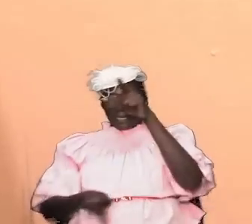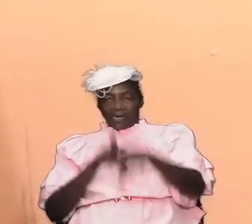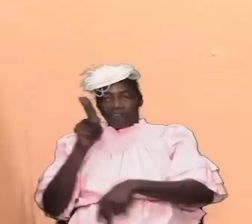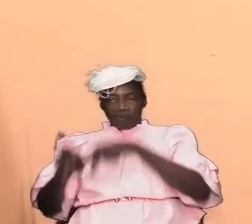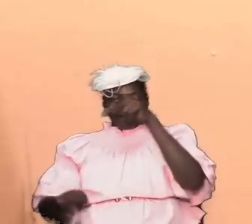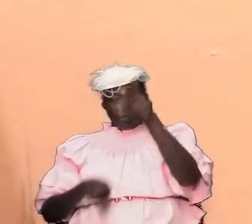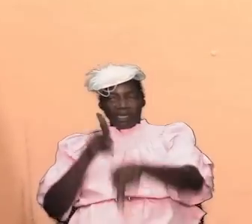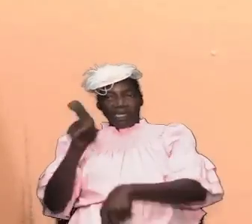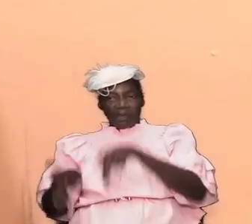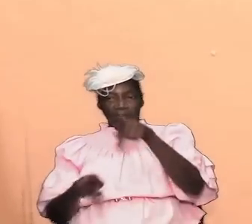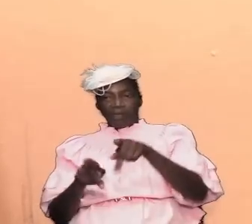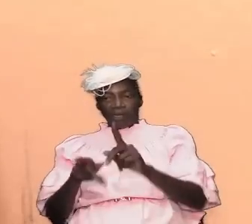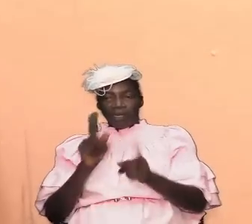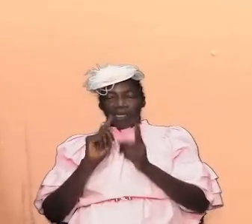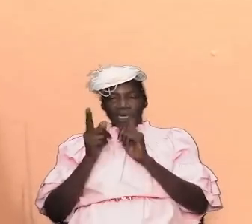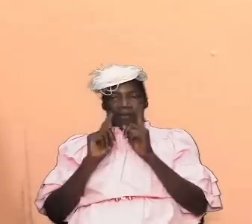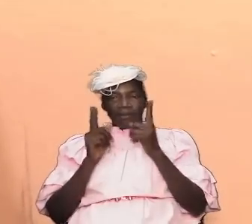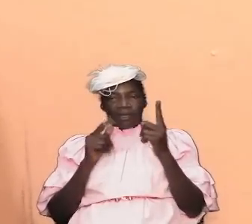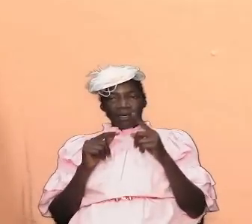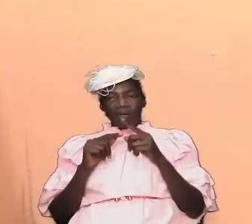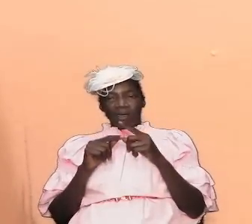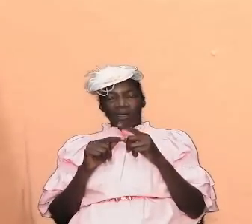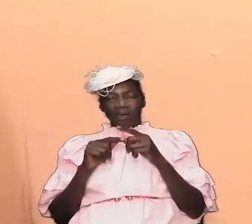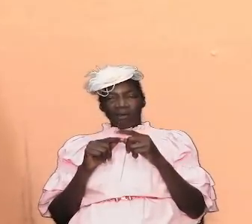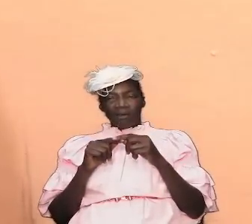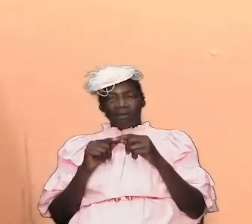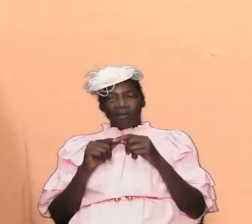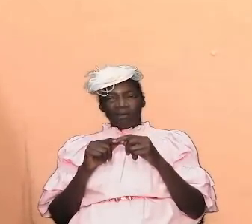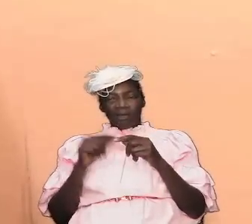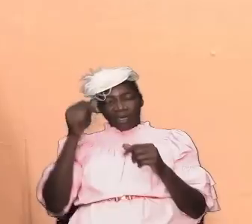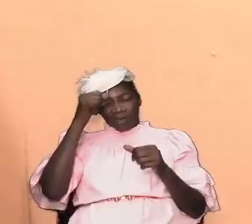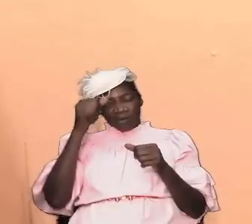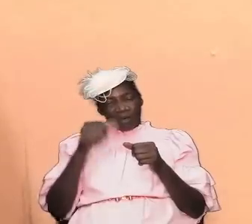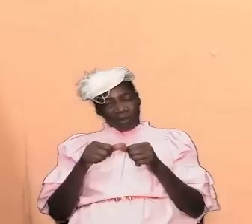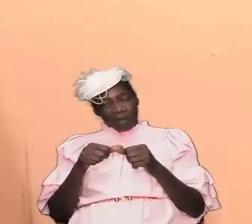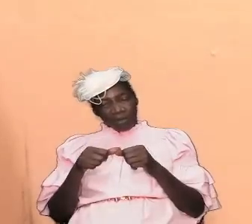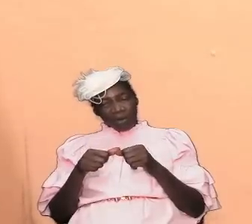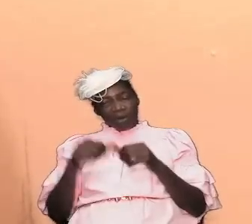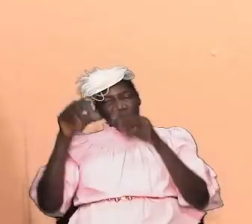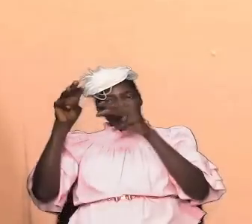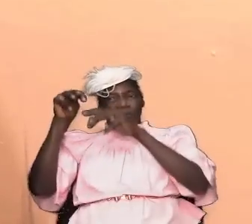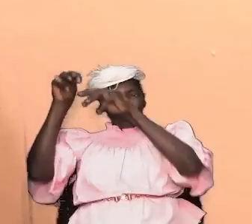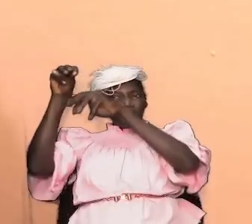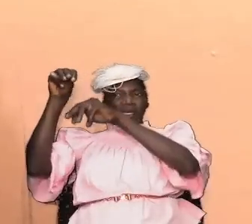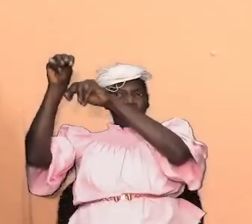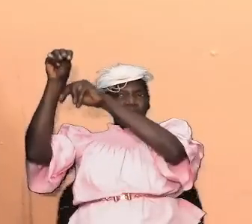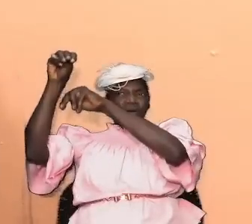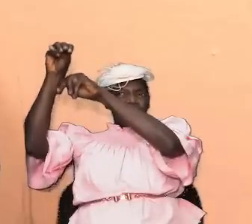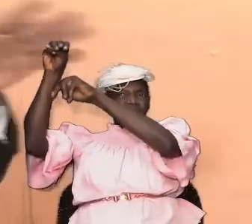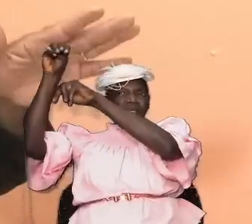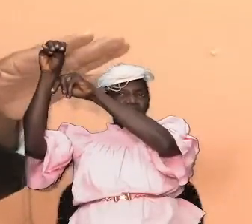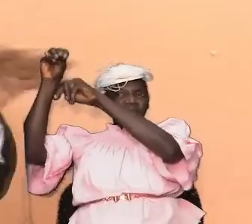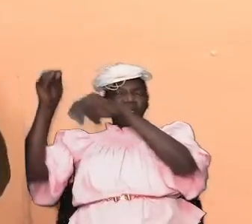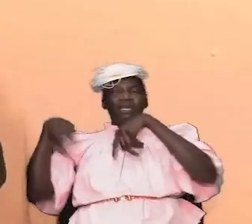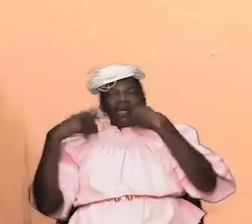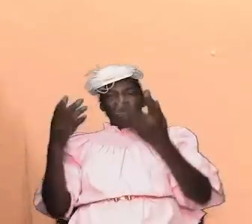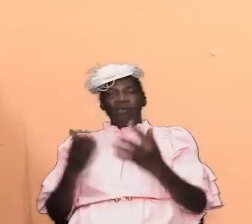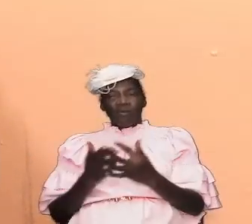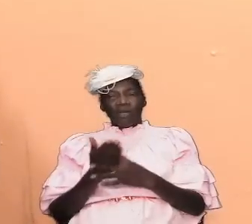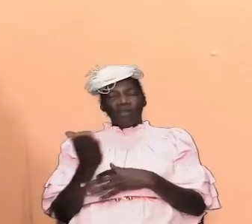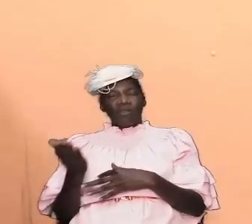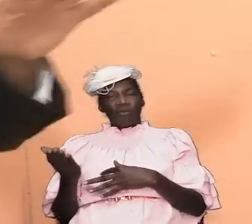made a very significant point you remember when he was on the mount of olives and he was going through